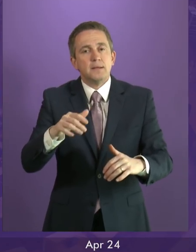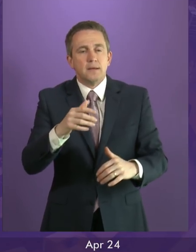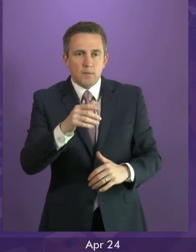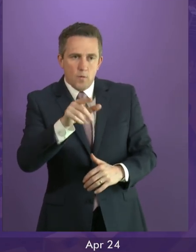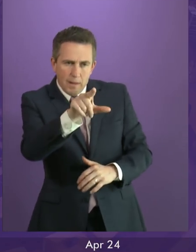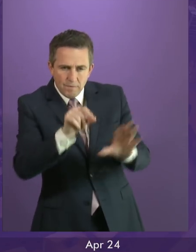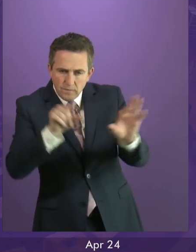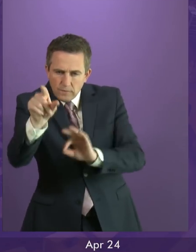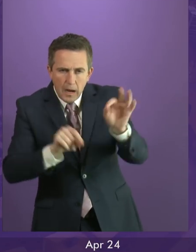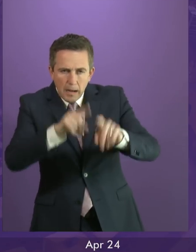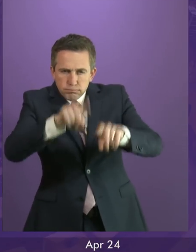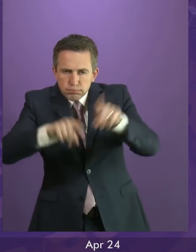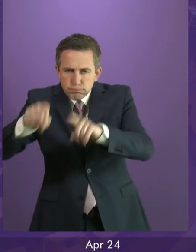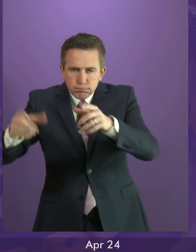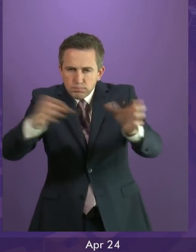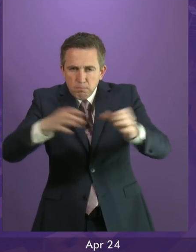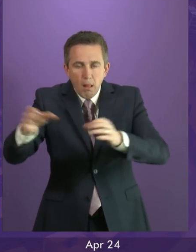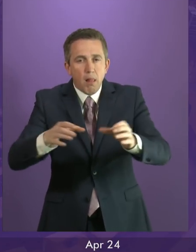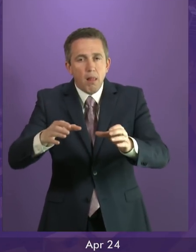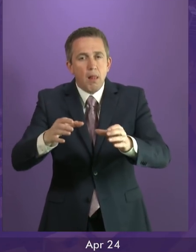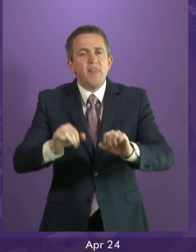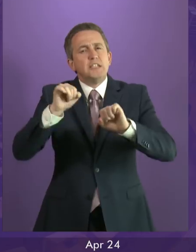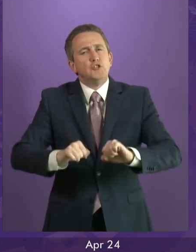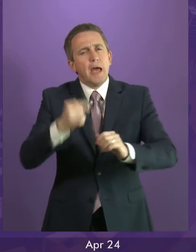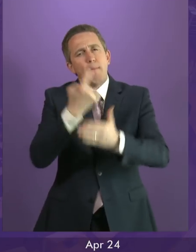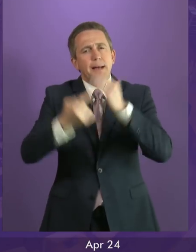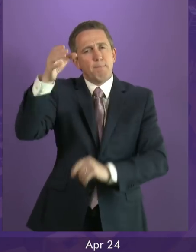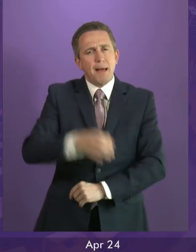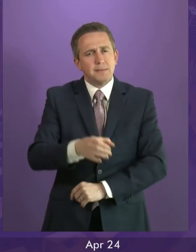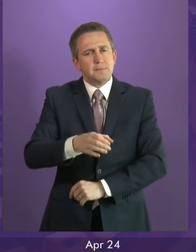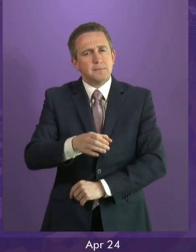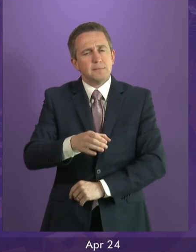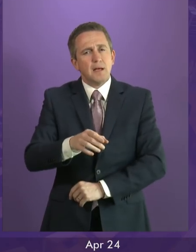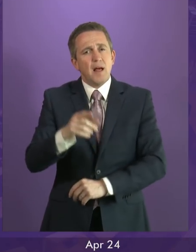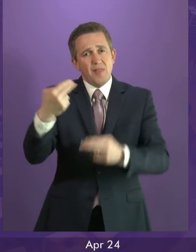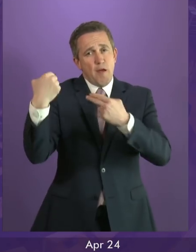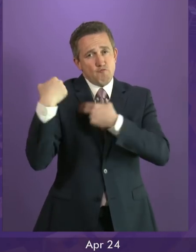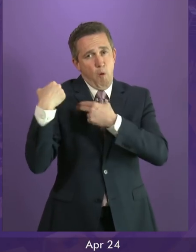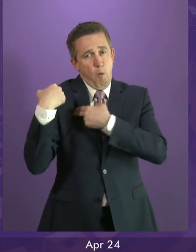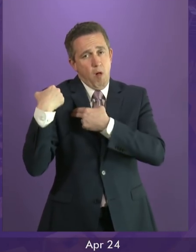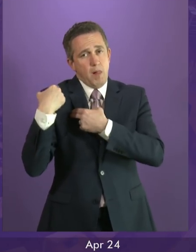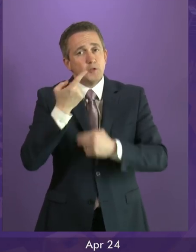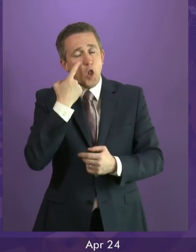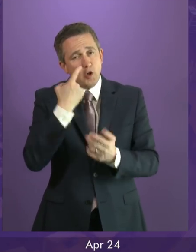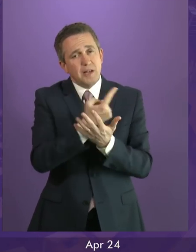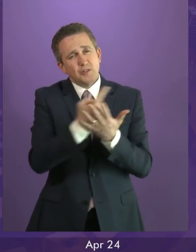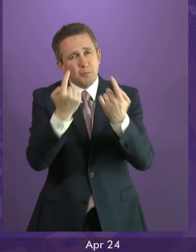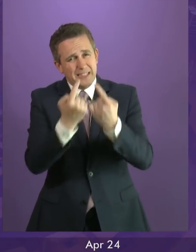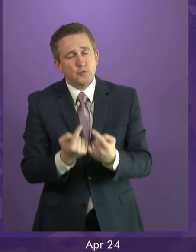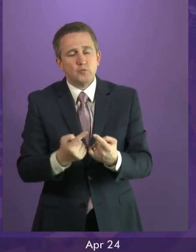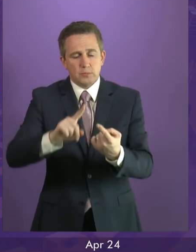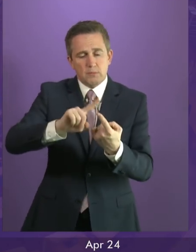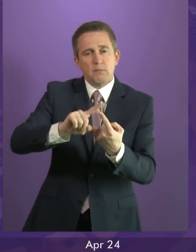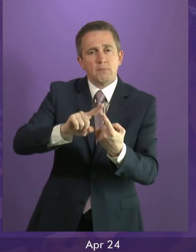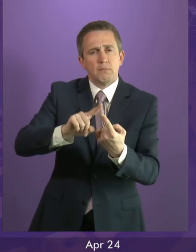-section of Scotland with an independent chair and be tasked with considering in broad terms the following issues. What kind of country